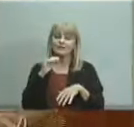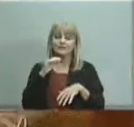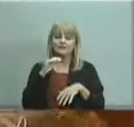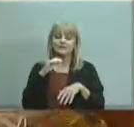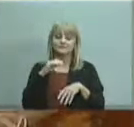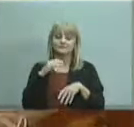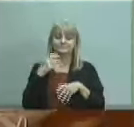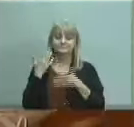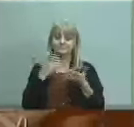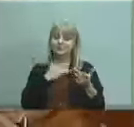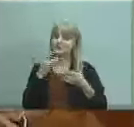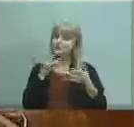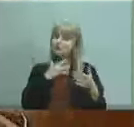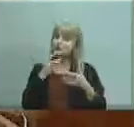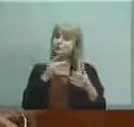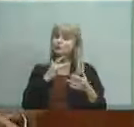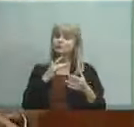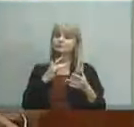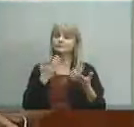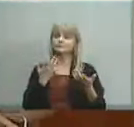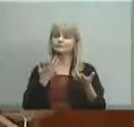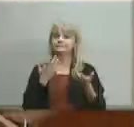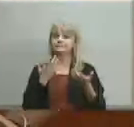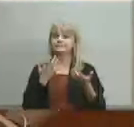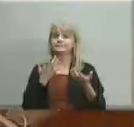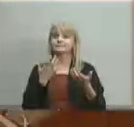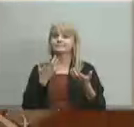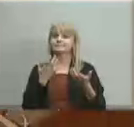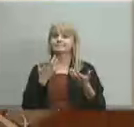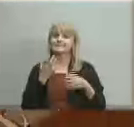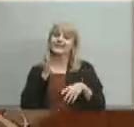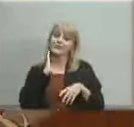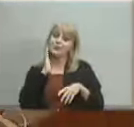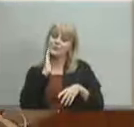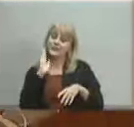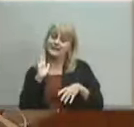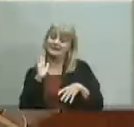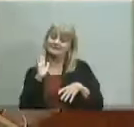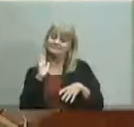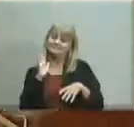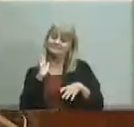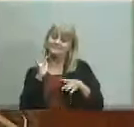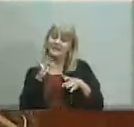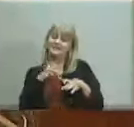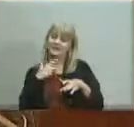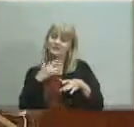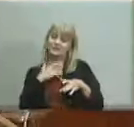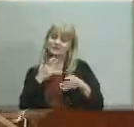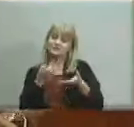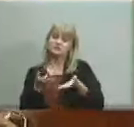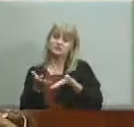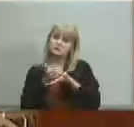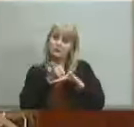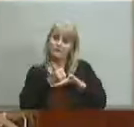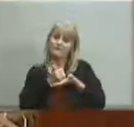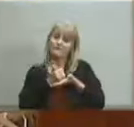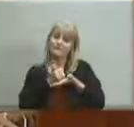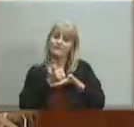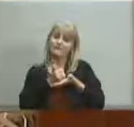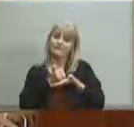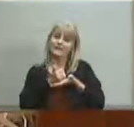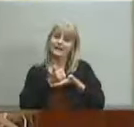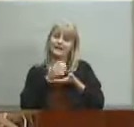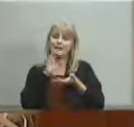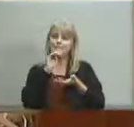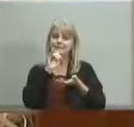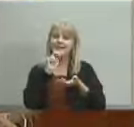at least there'd be a sense of entitlement that this might be like a many many charter school